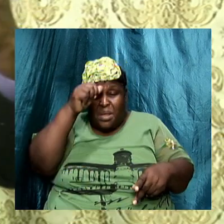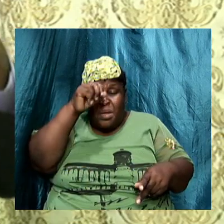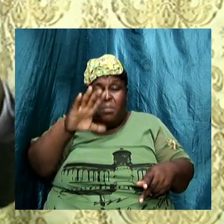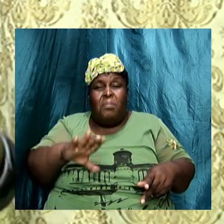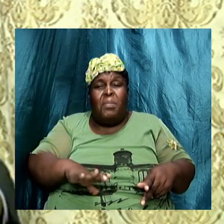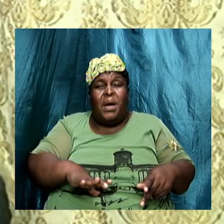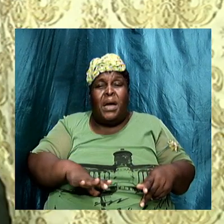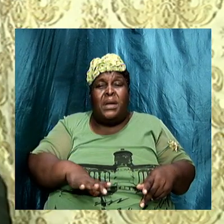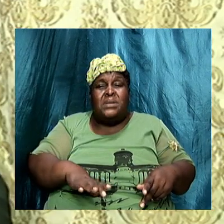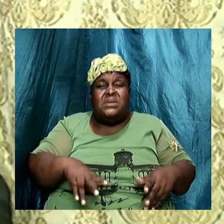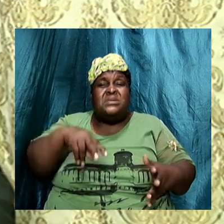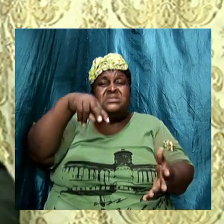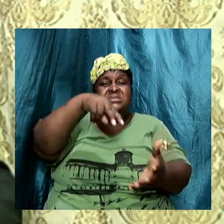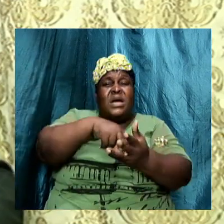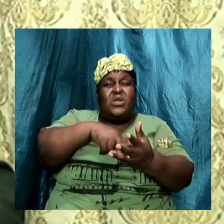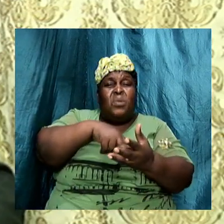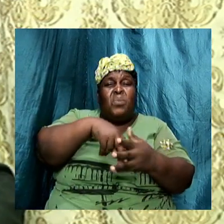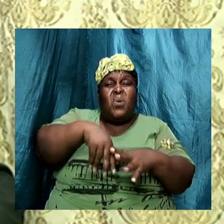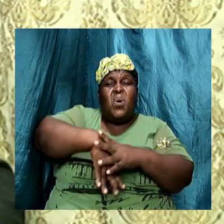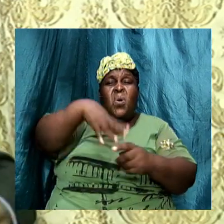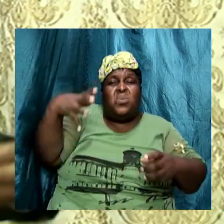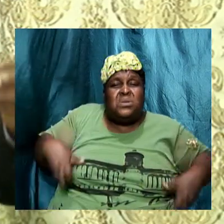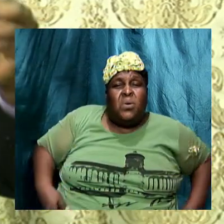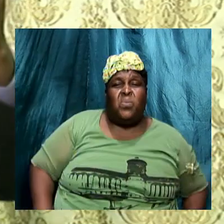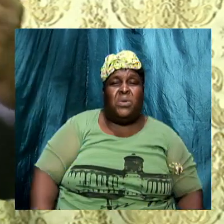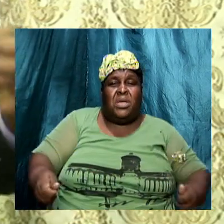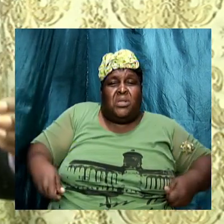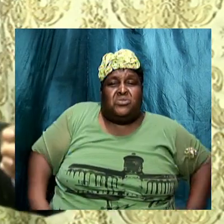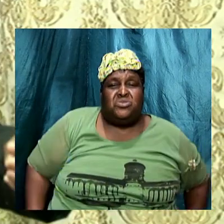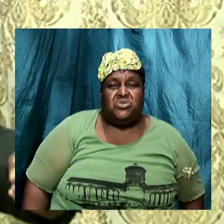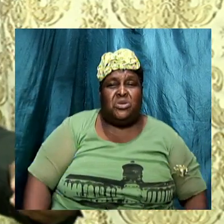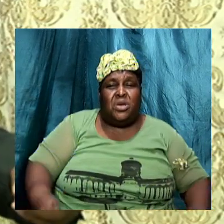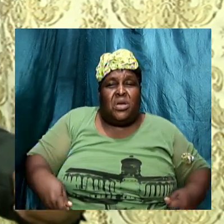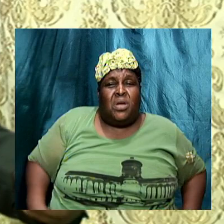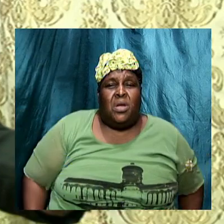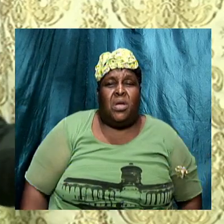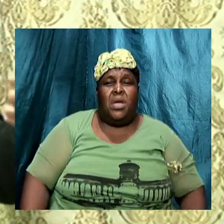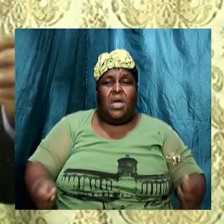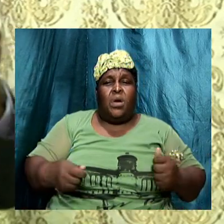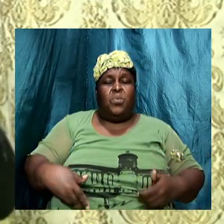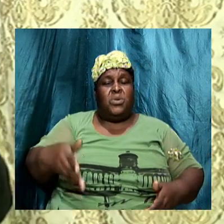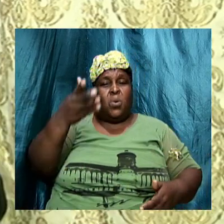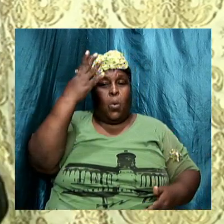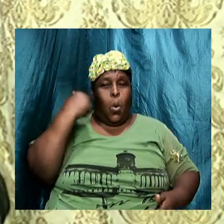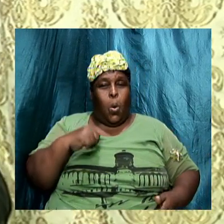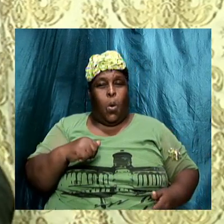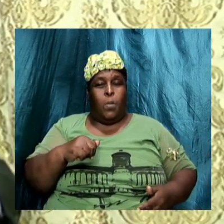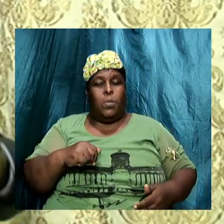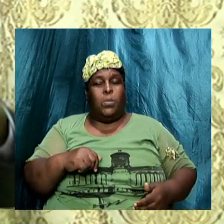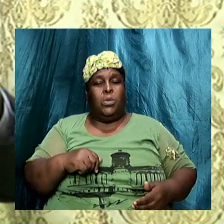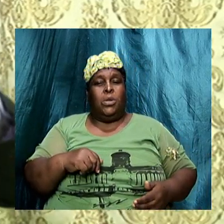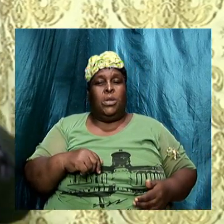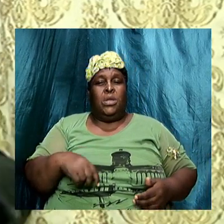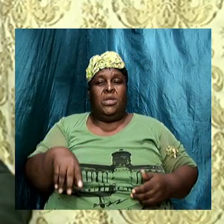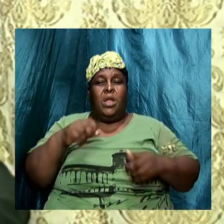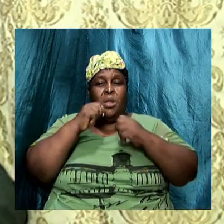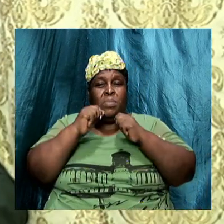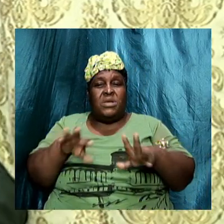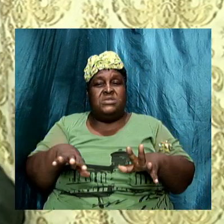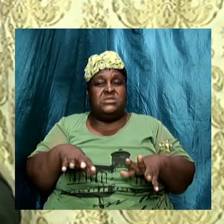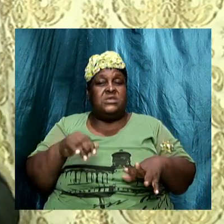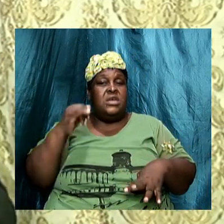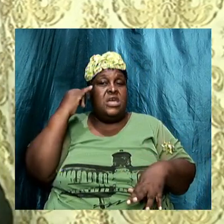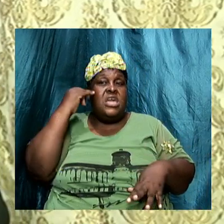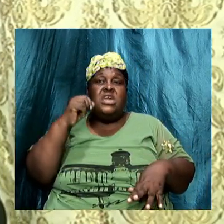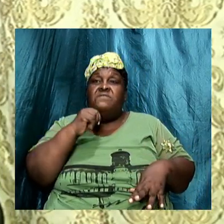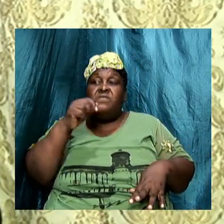up out a wheelchair when they come near they are going to be blessed so to speak if you are not telling them certain things they don't want